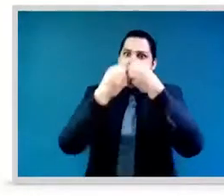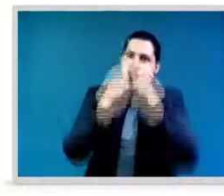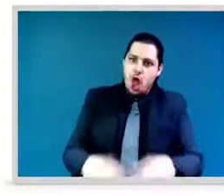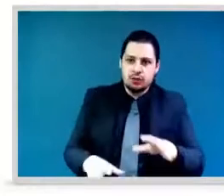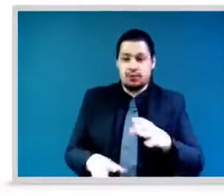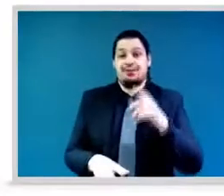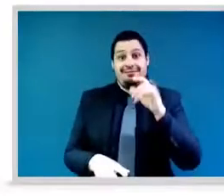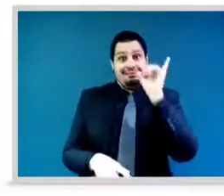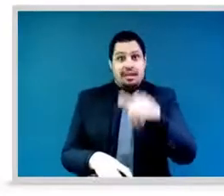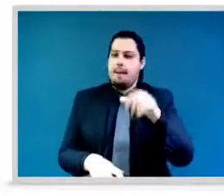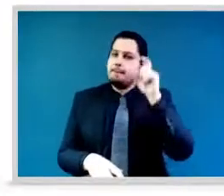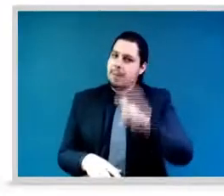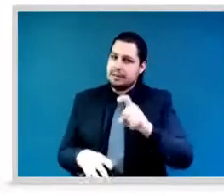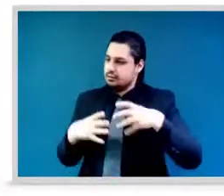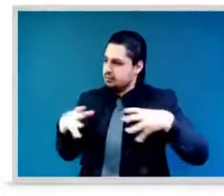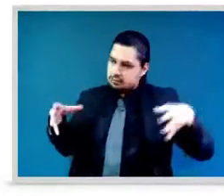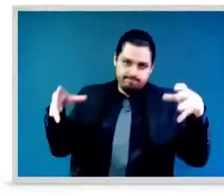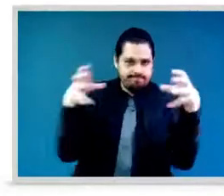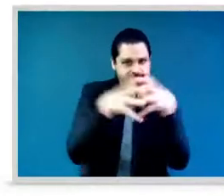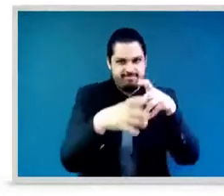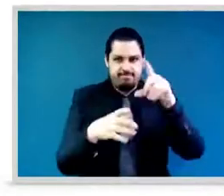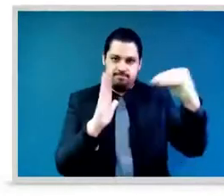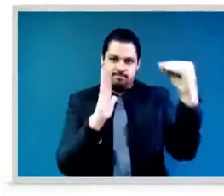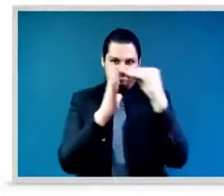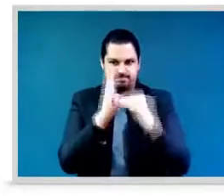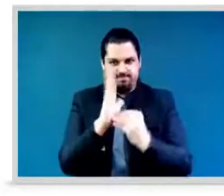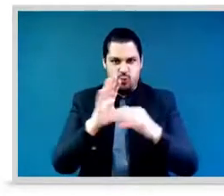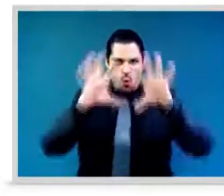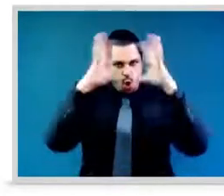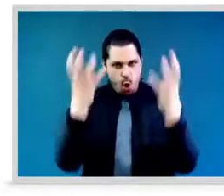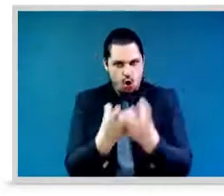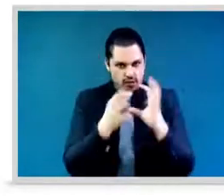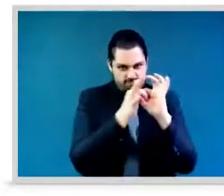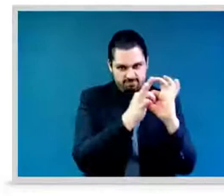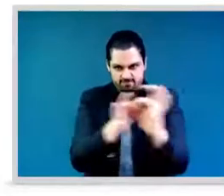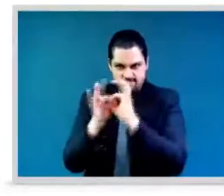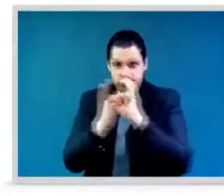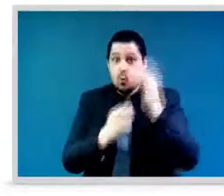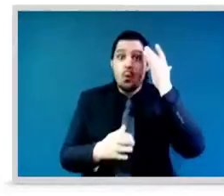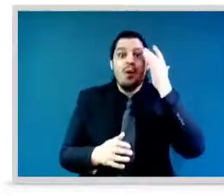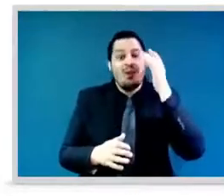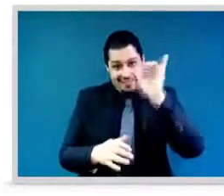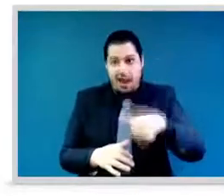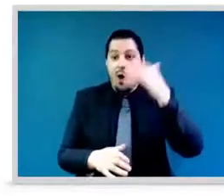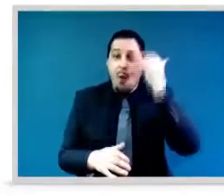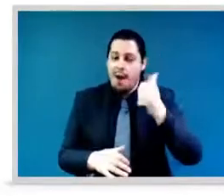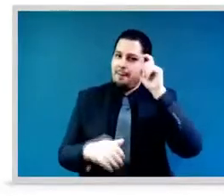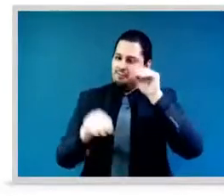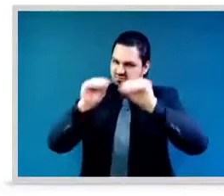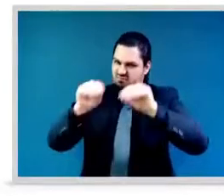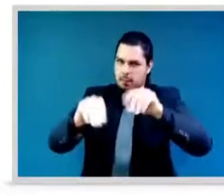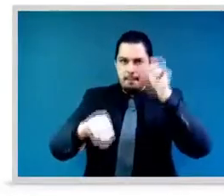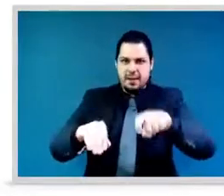seen very developed countries, I won't cite anything for diplomatic purposes, where